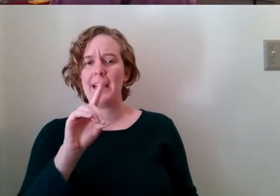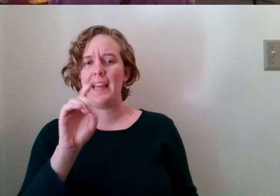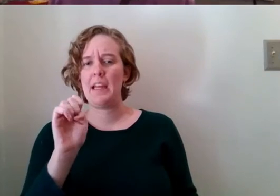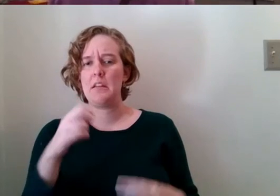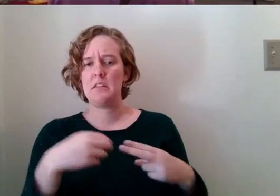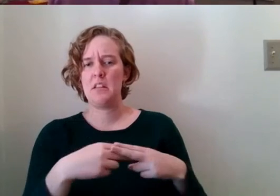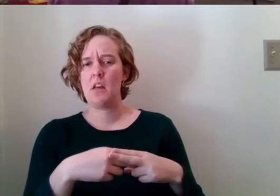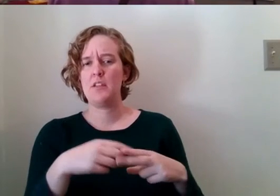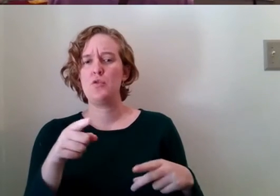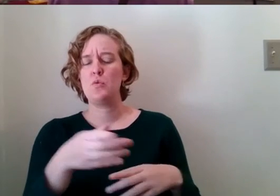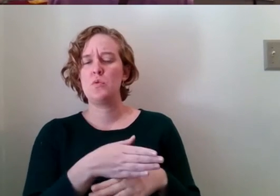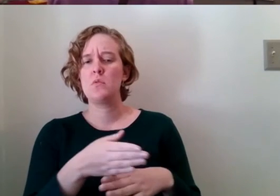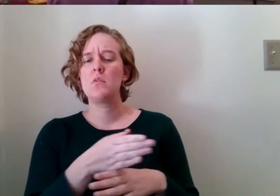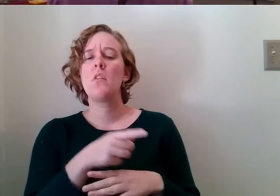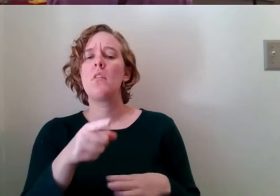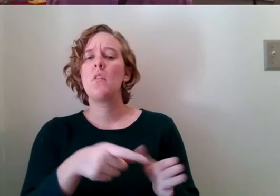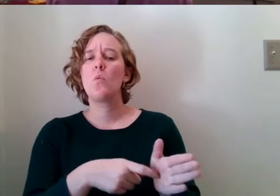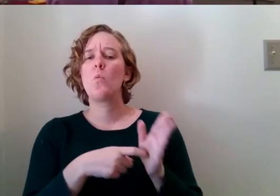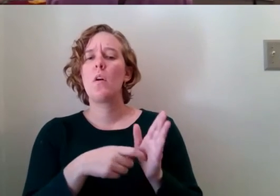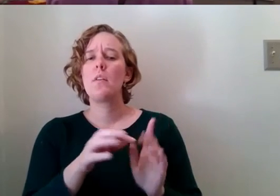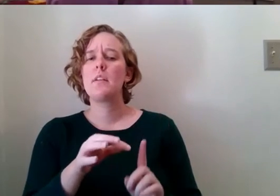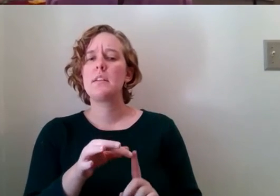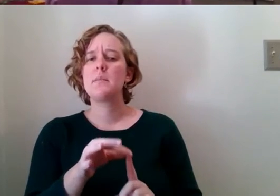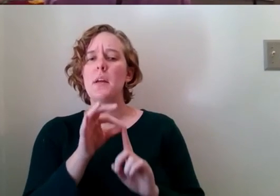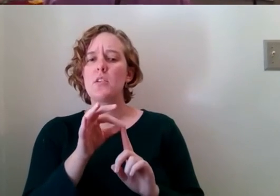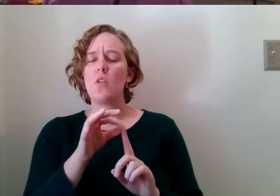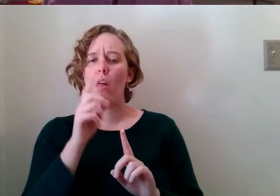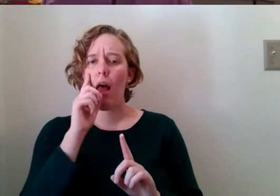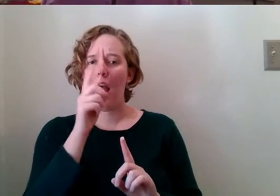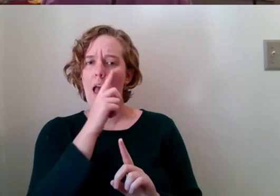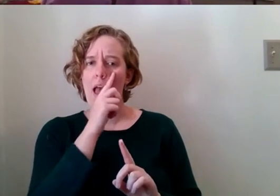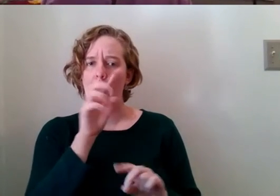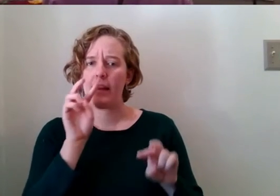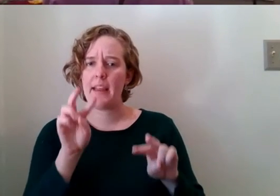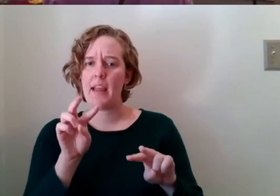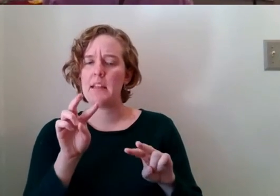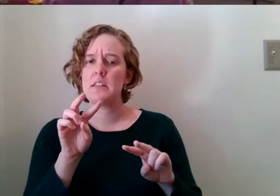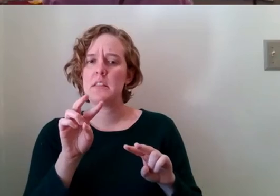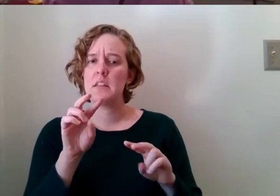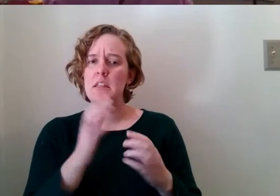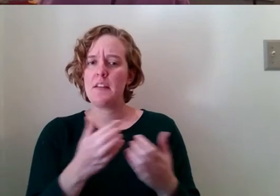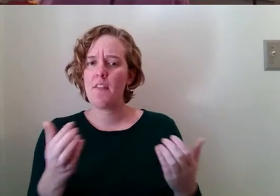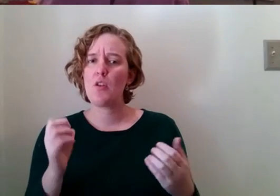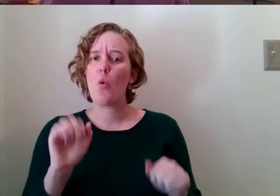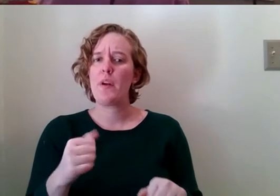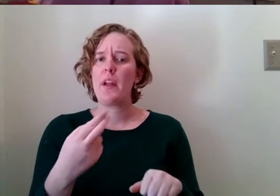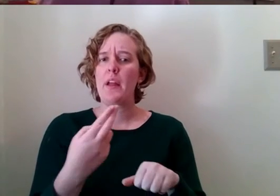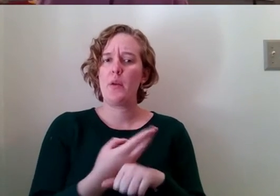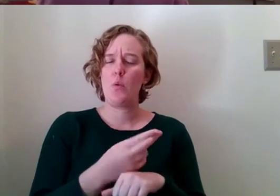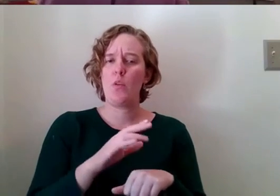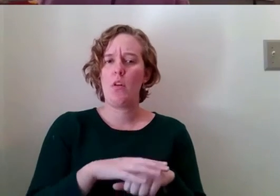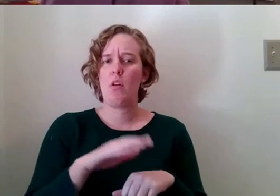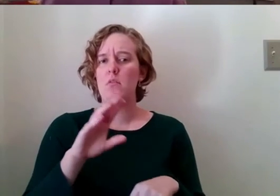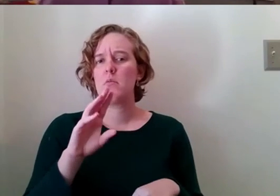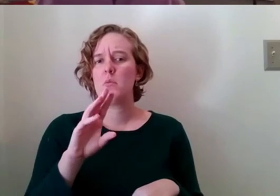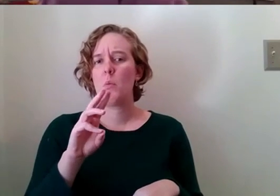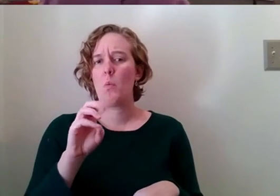were sharing uh does it require a special eye gazer device or is this available on webcam devices like iphone